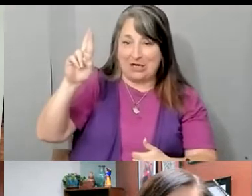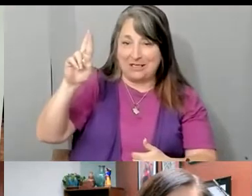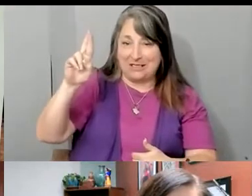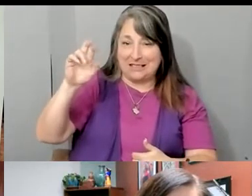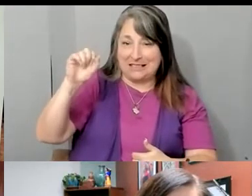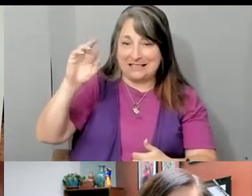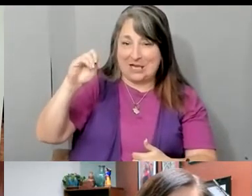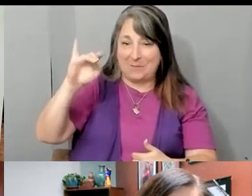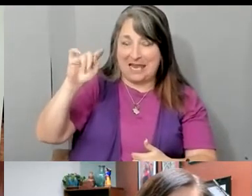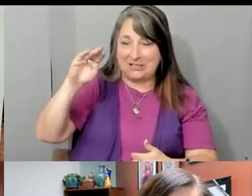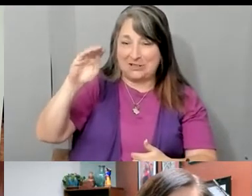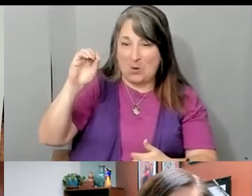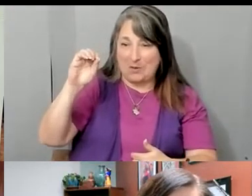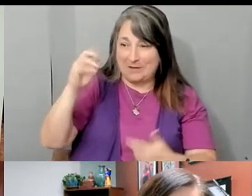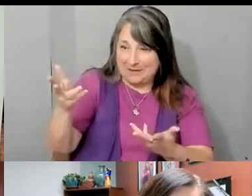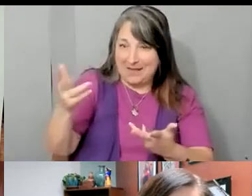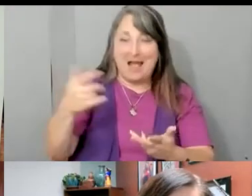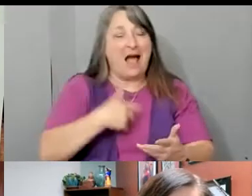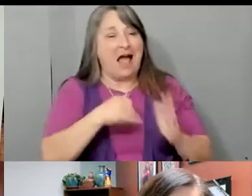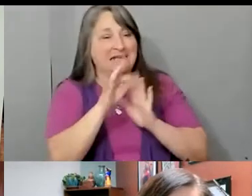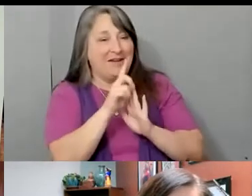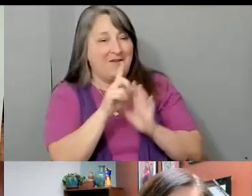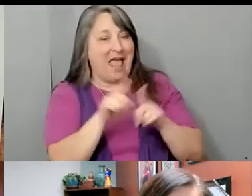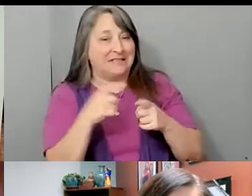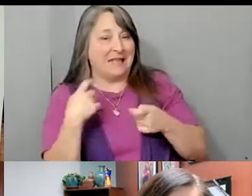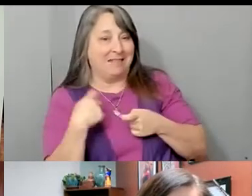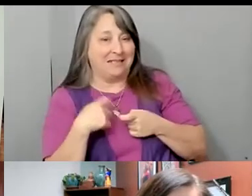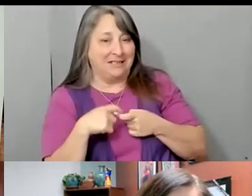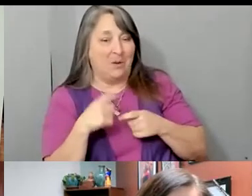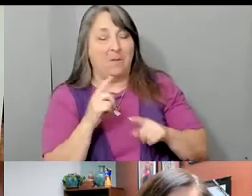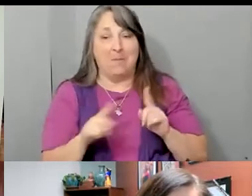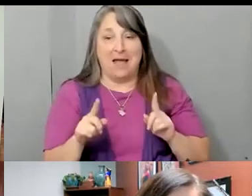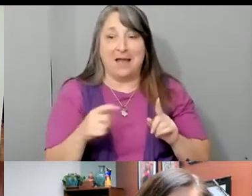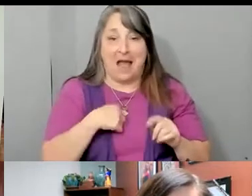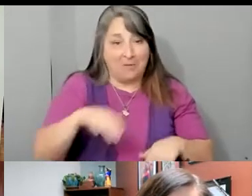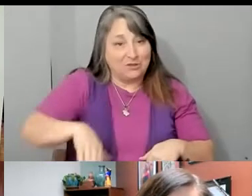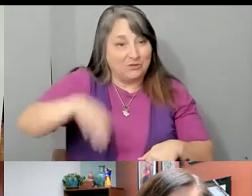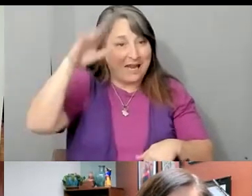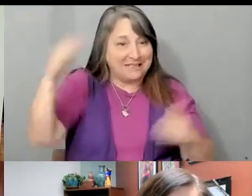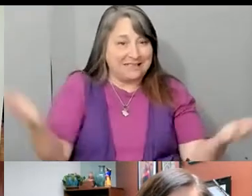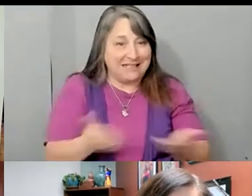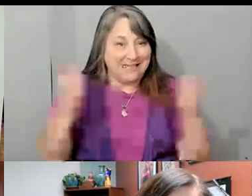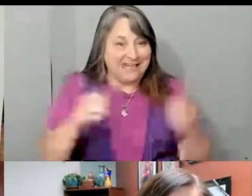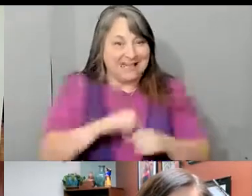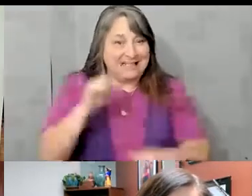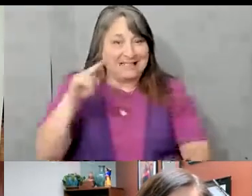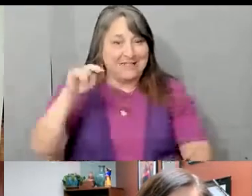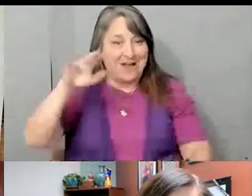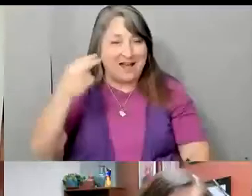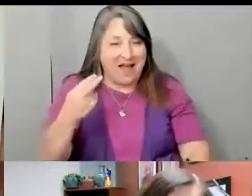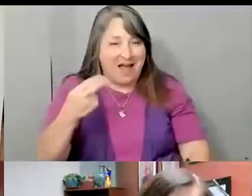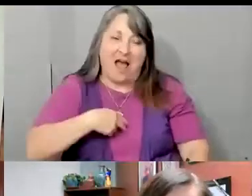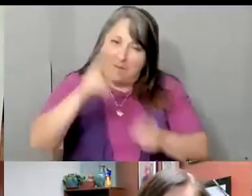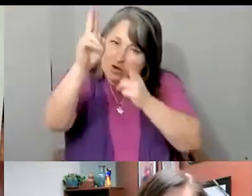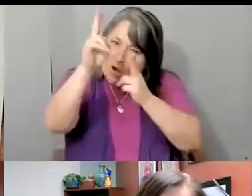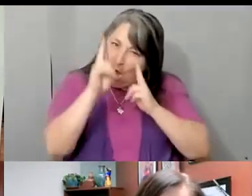I identify as Latino, but, you know, having been raised here in Santana, I'm an honorary Chicano